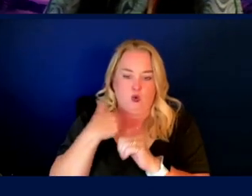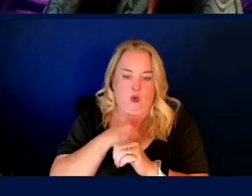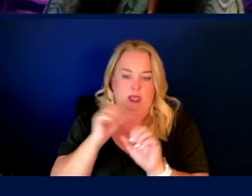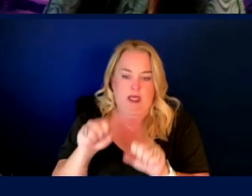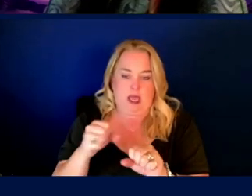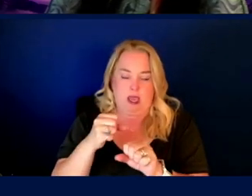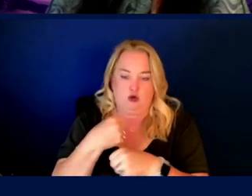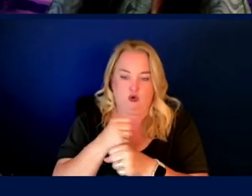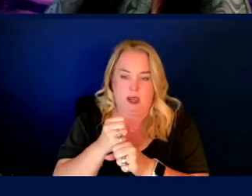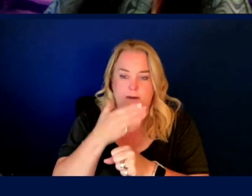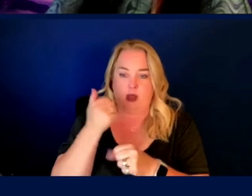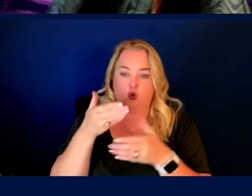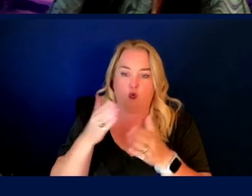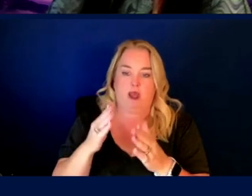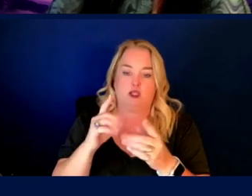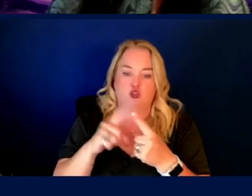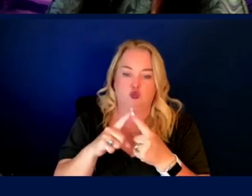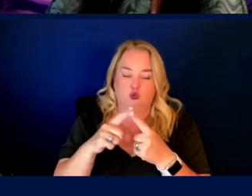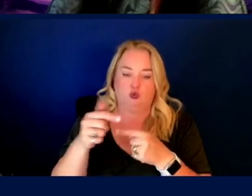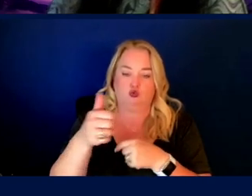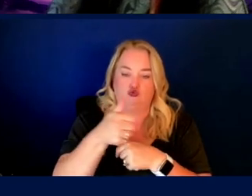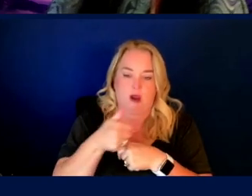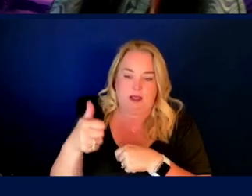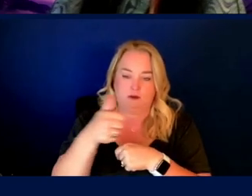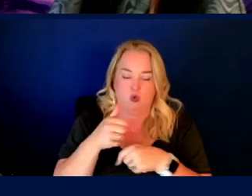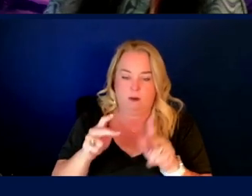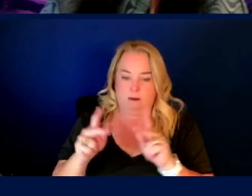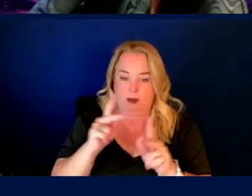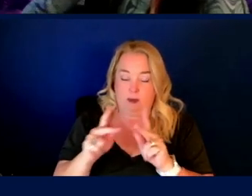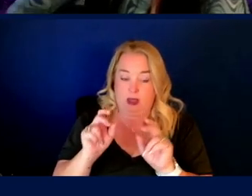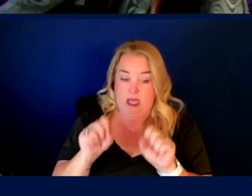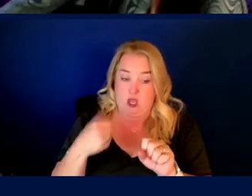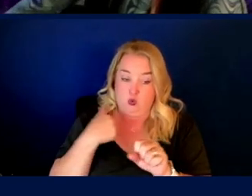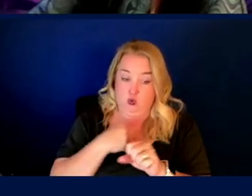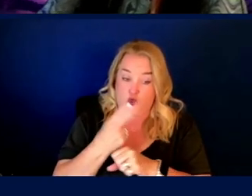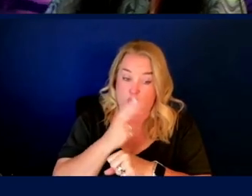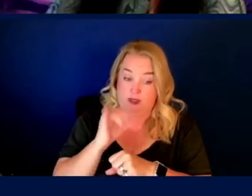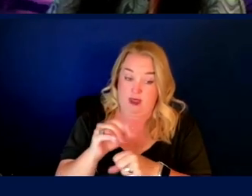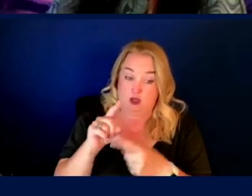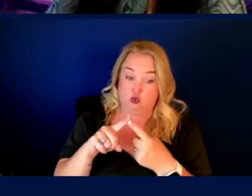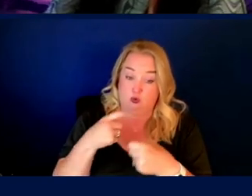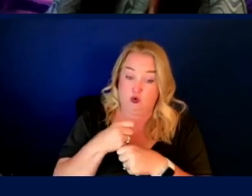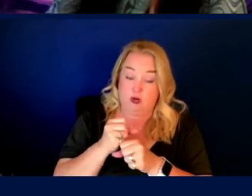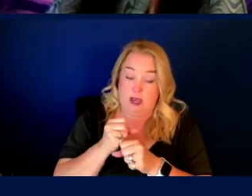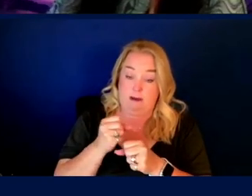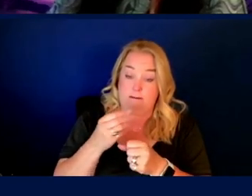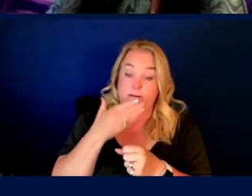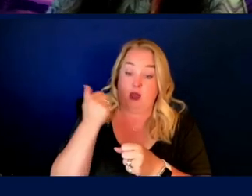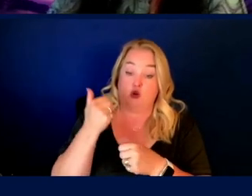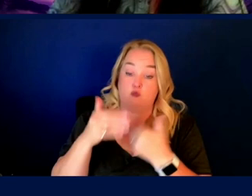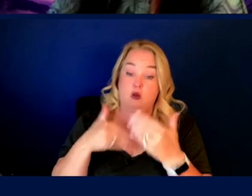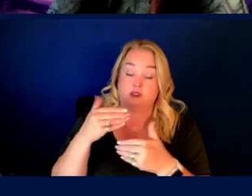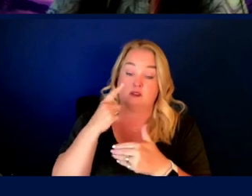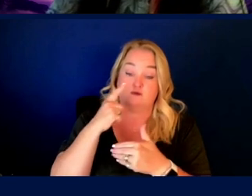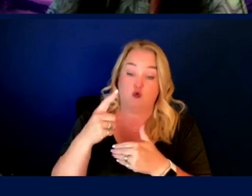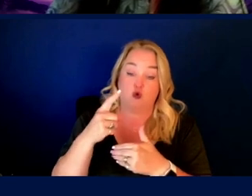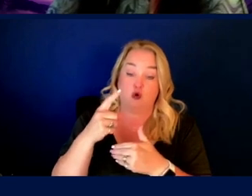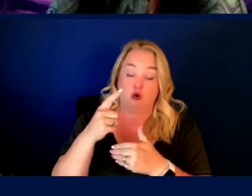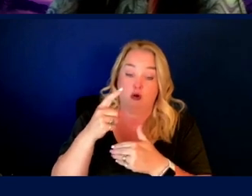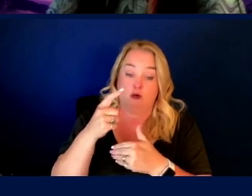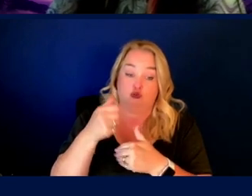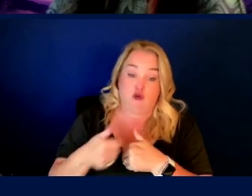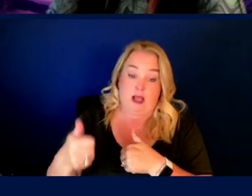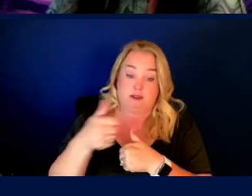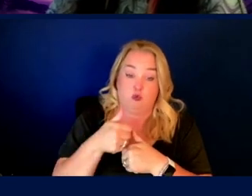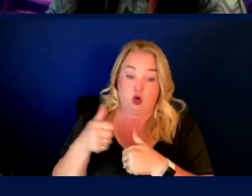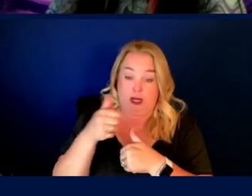transport people, uh, you know, could we use this as an opportunity to reflect and, and create better processes for transporting disabled folks. And